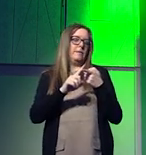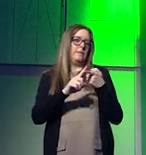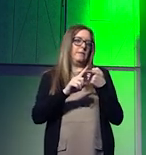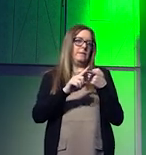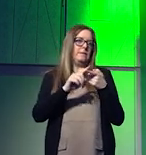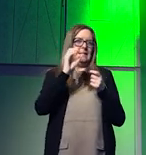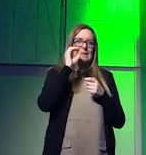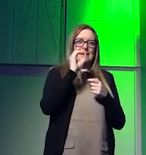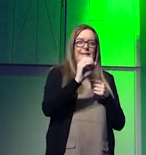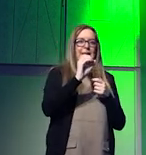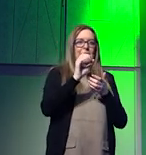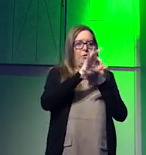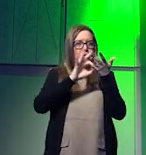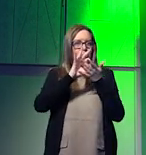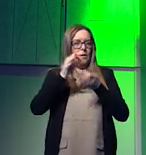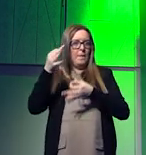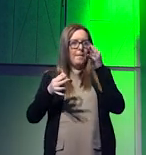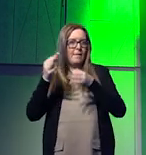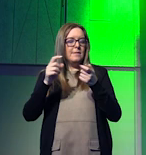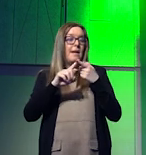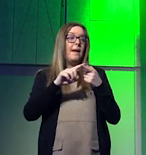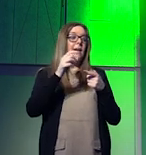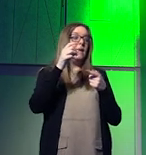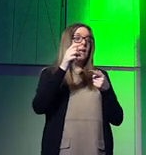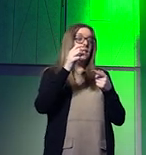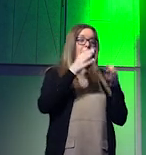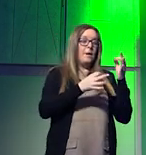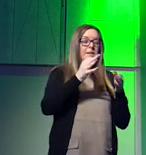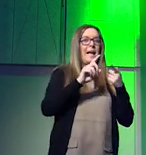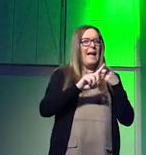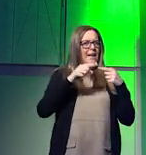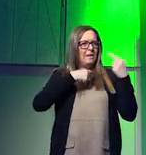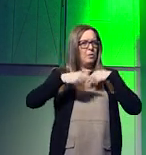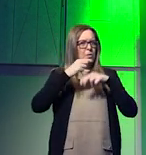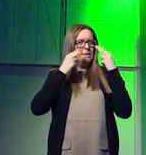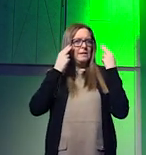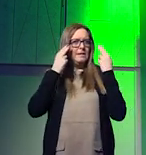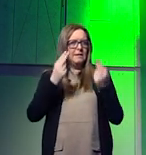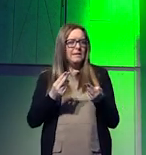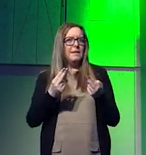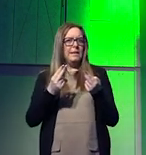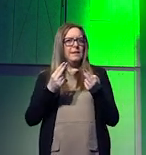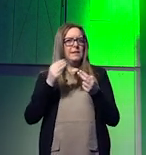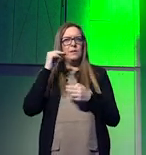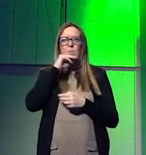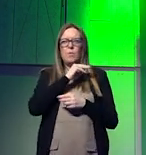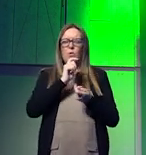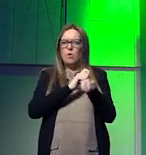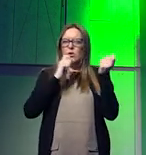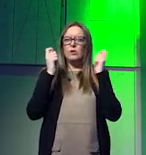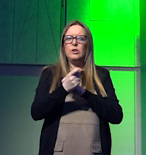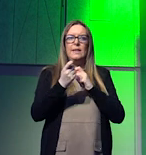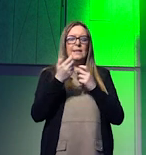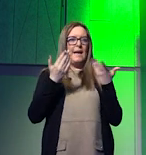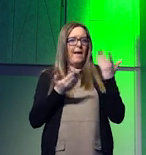zero-sum geopolitics and geopolitics. And it requires essentially Europe to fundamentally change the way in